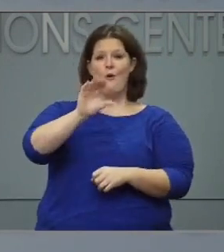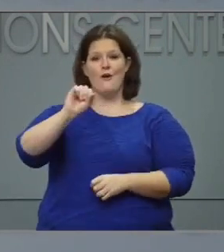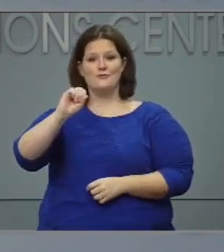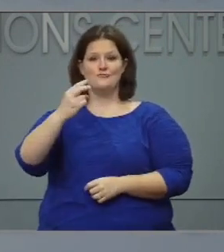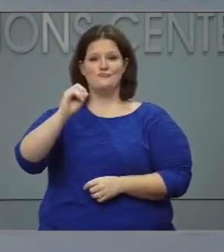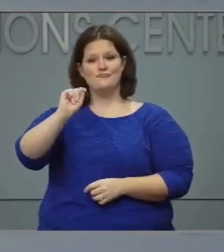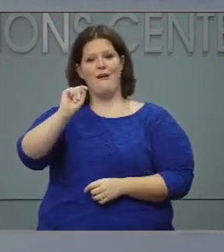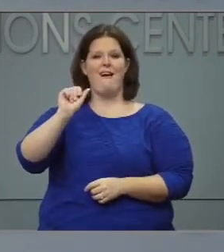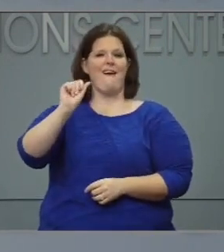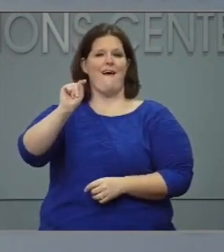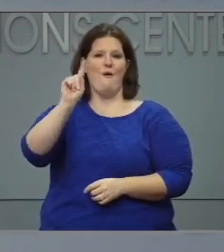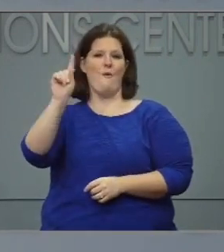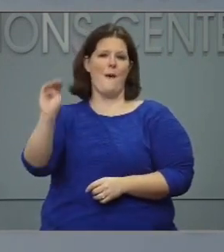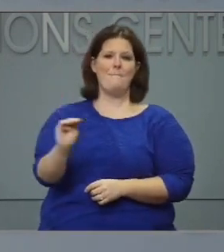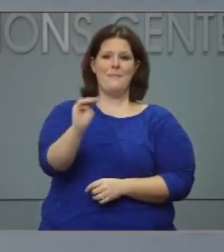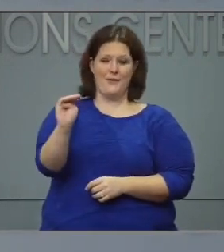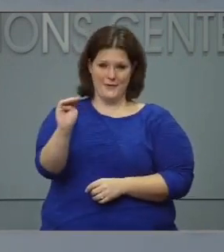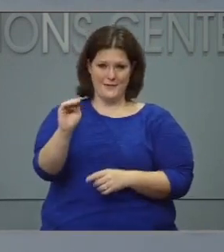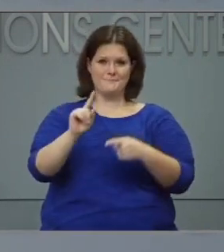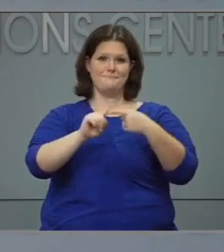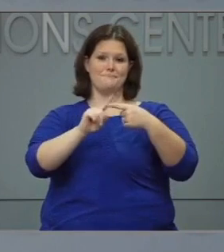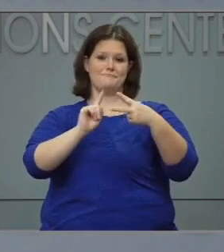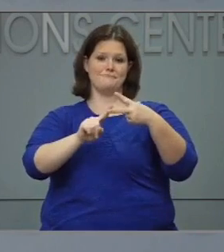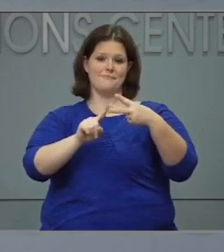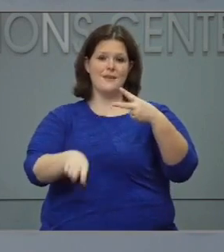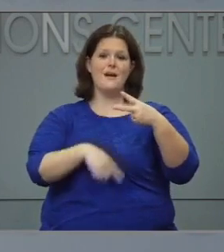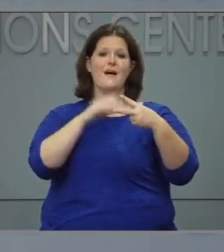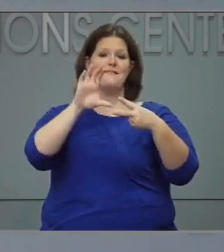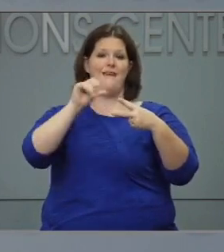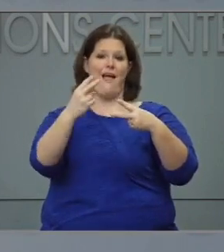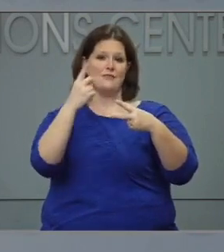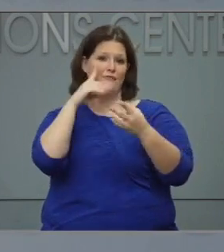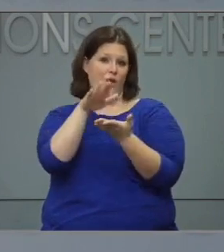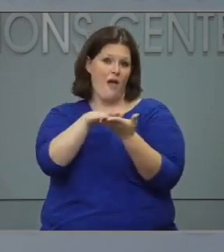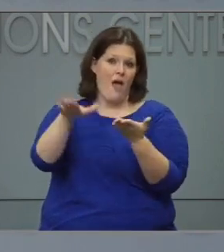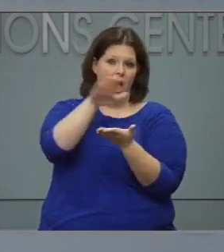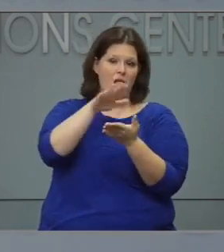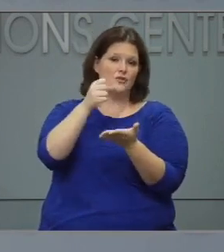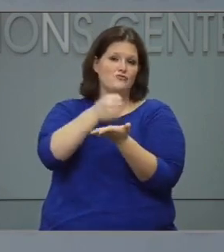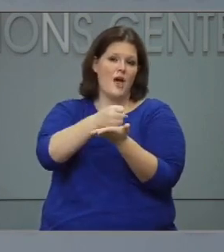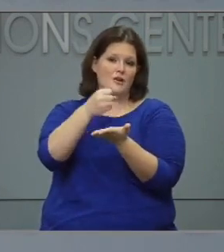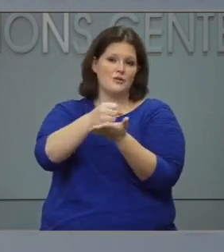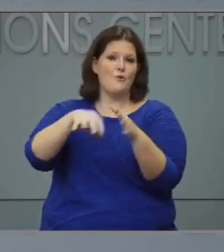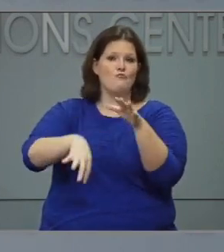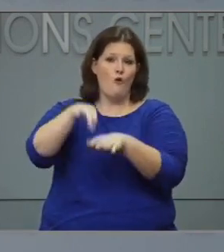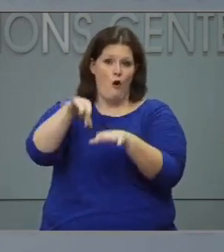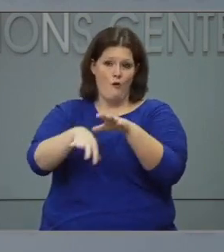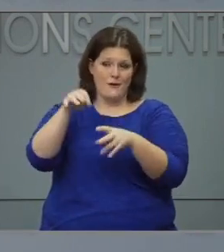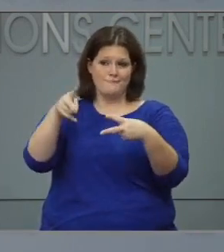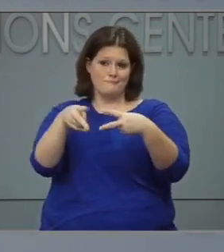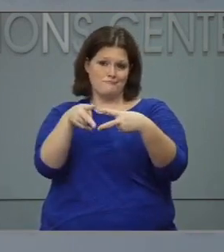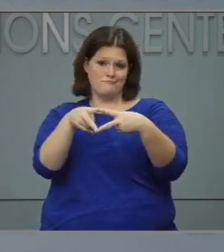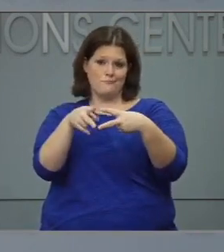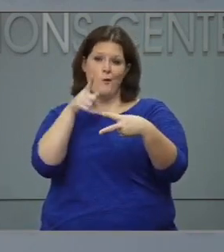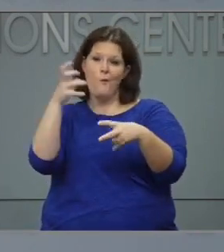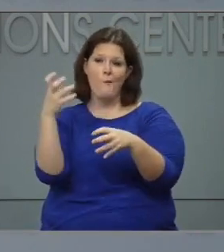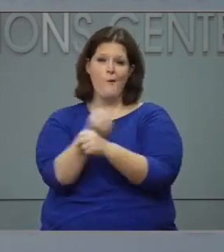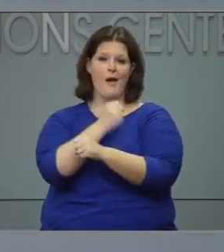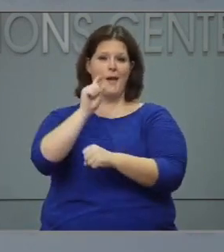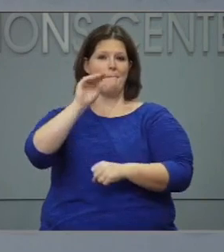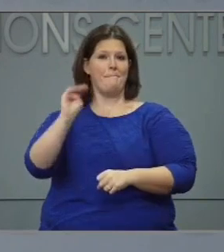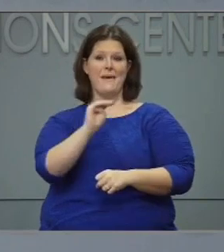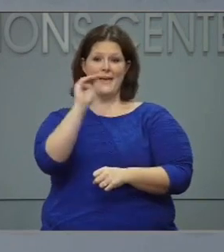Cash for College Scholarship drawings. The final winner of our million dollar cash drawing is Lily Fowler